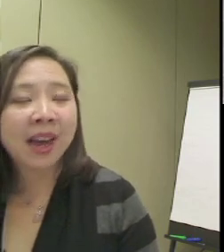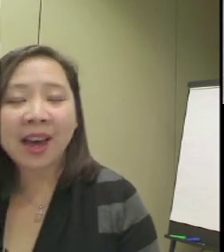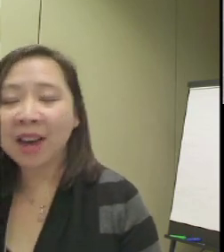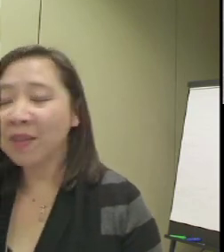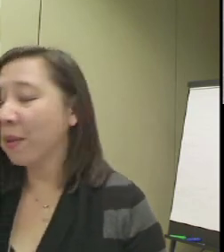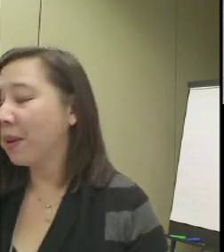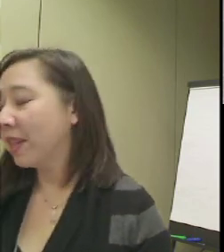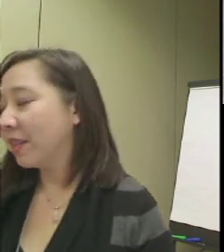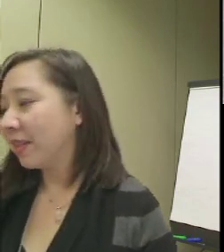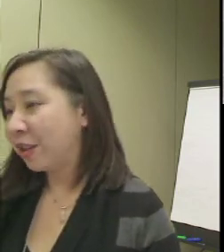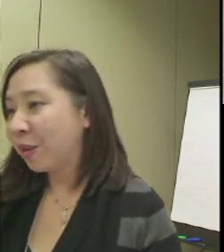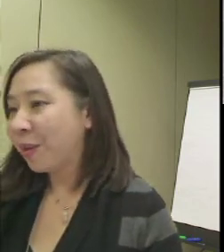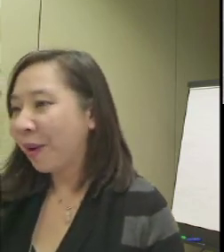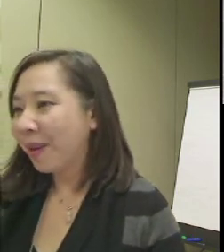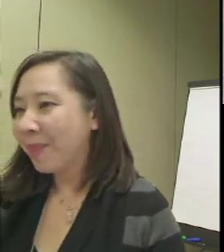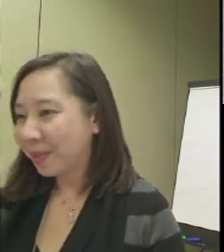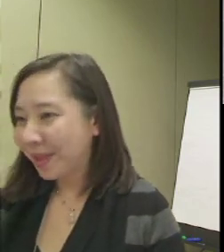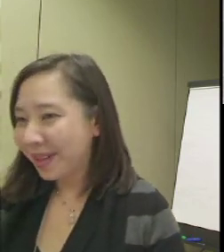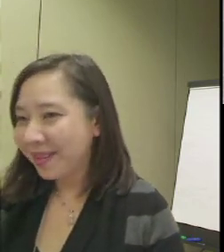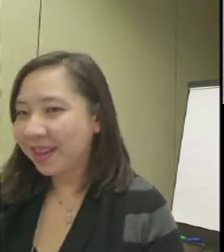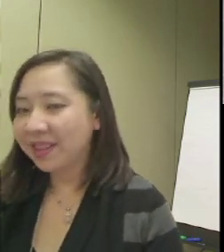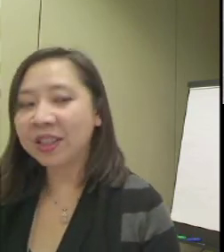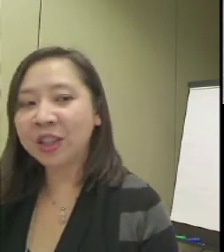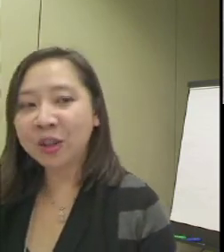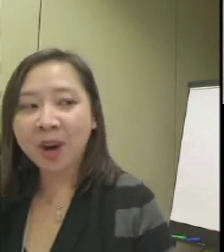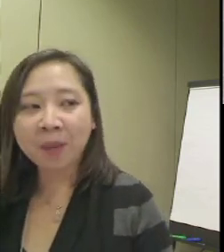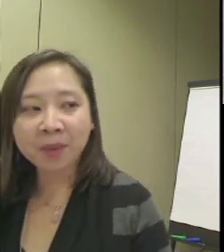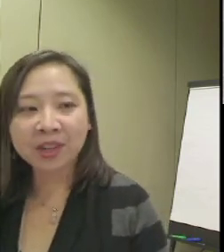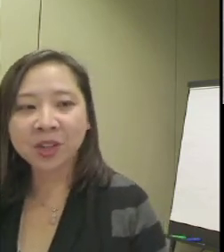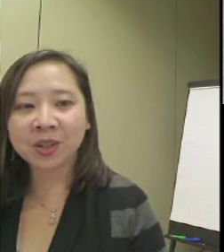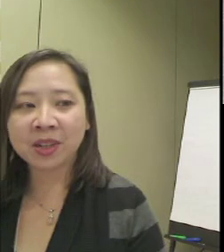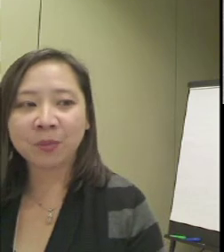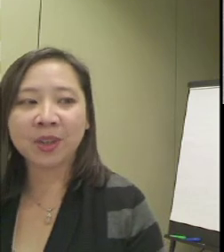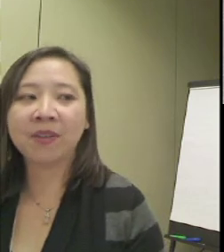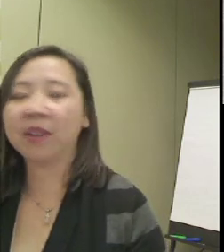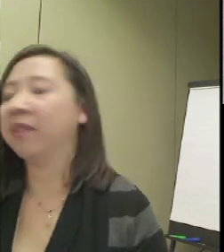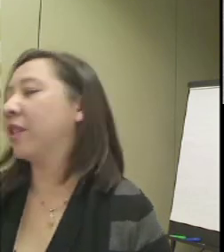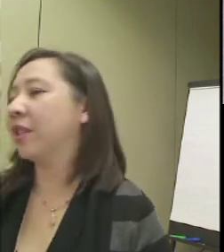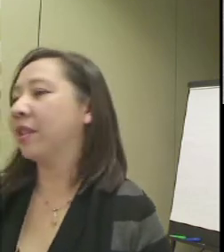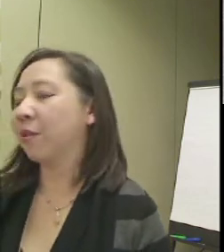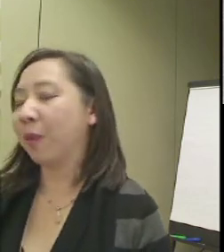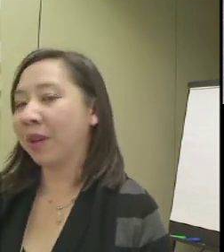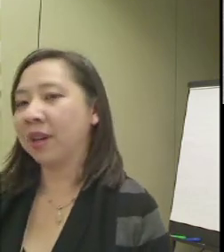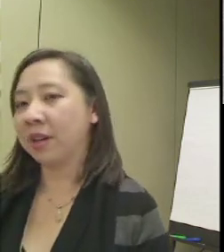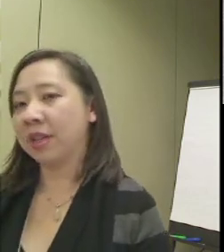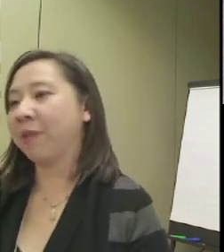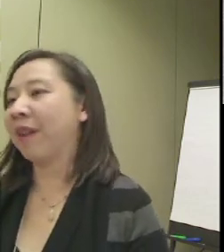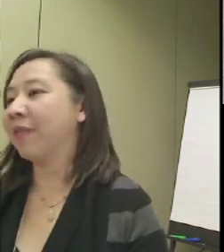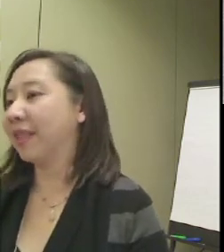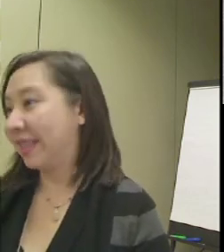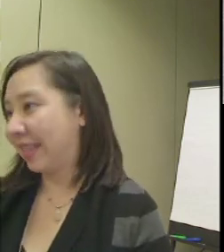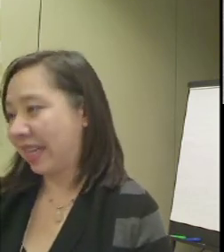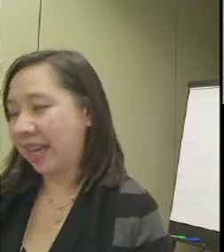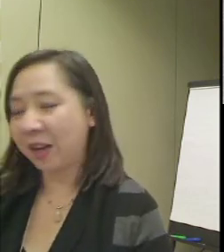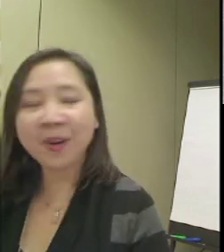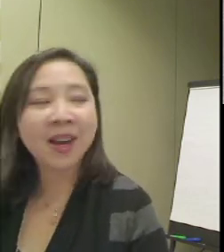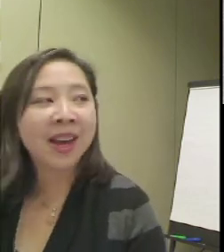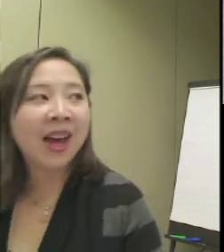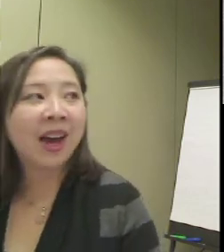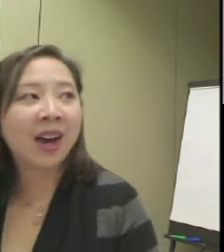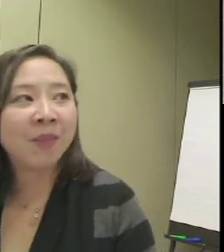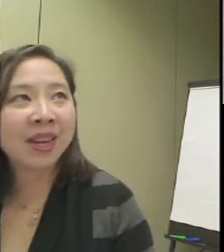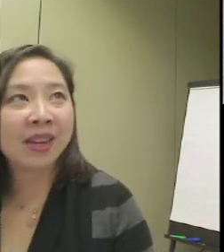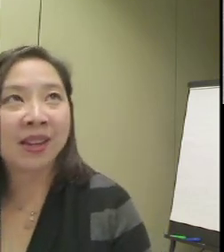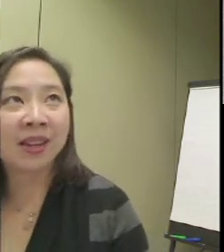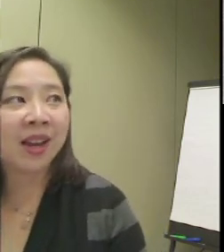We have a growing senior program as well. The senior population is one of our largest growing demographics in San Diego.